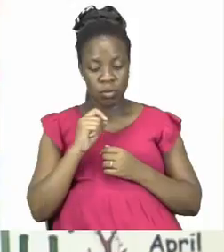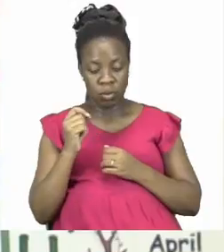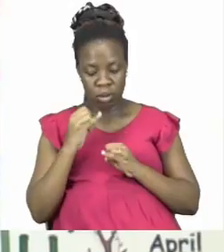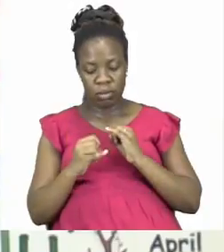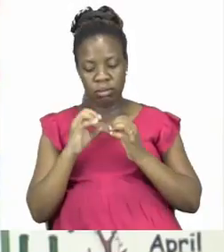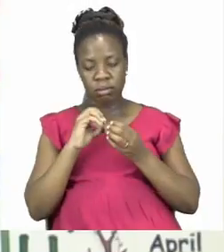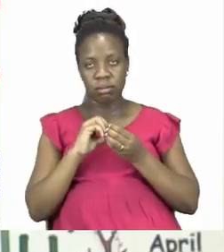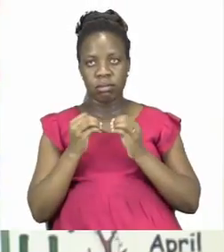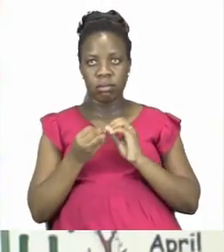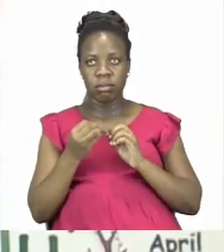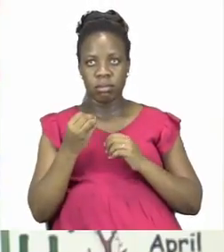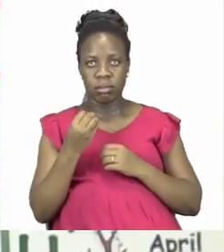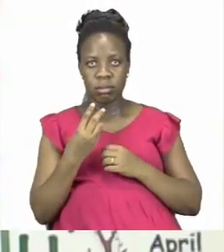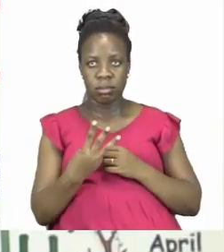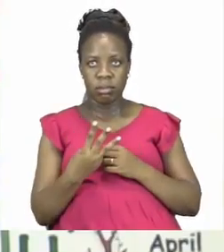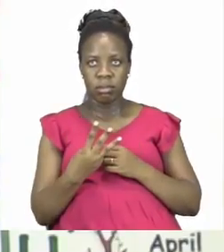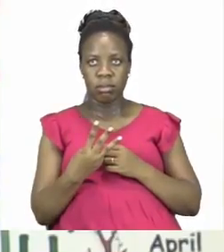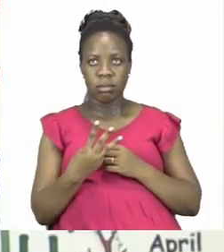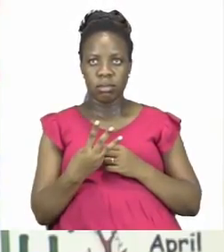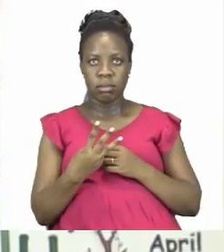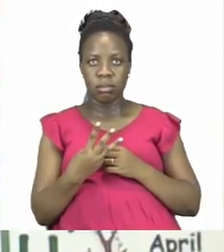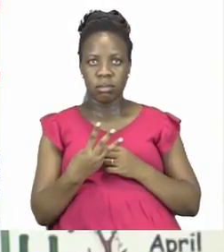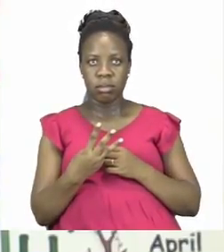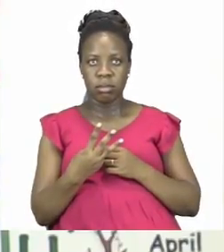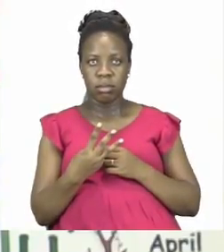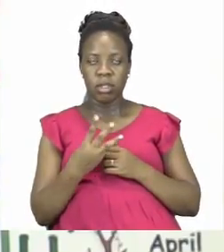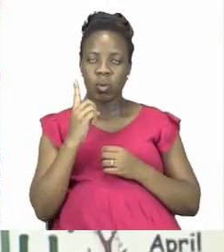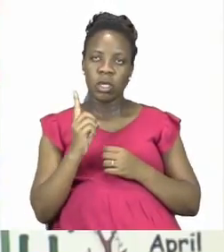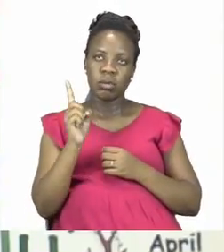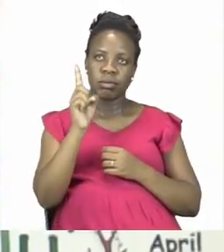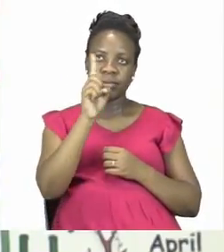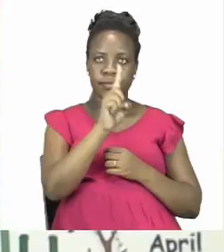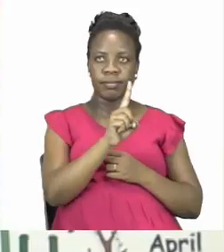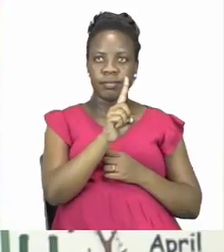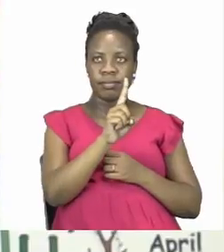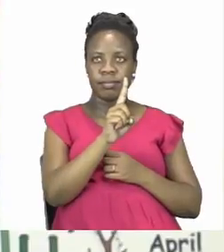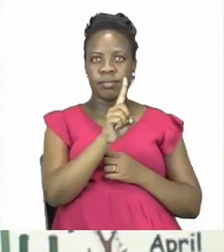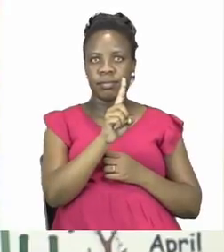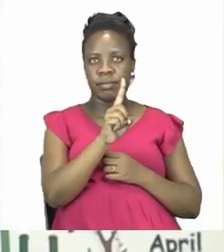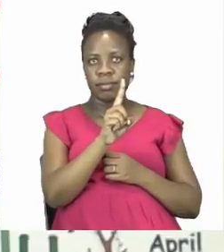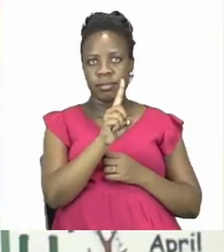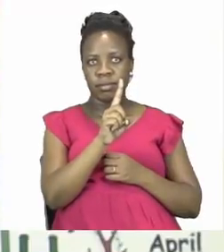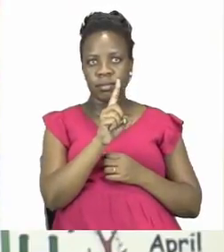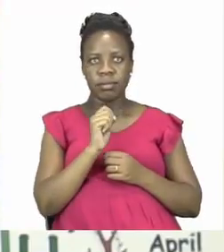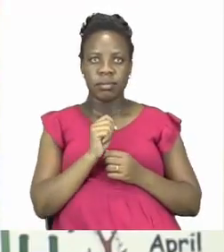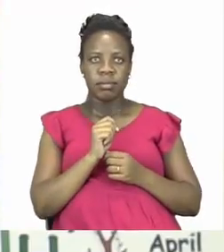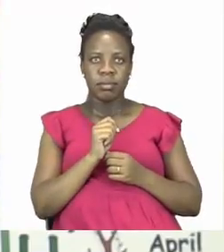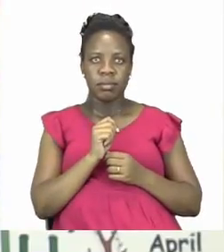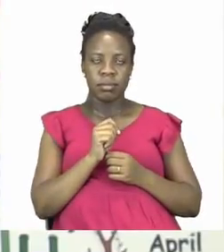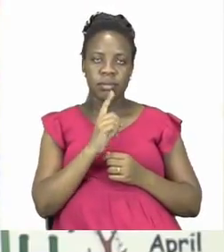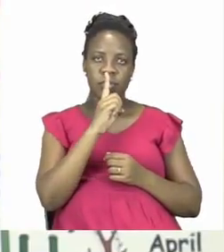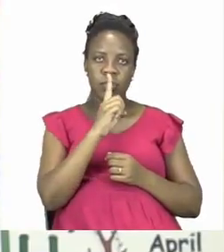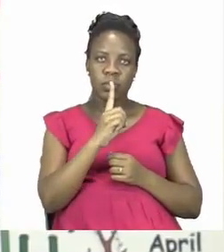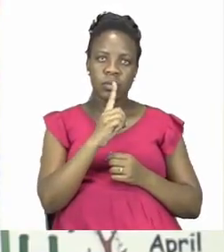Good job everyone. So we write the units in here and we carry over our tens. So now